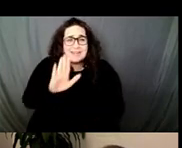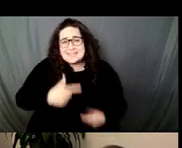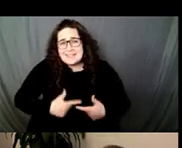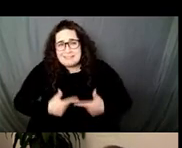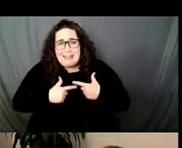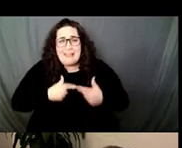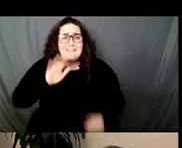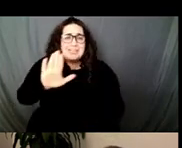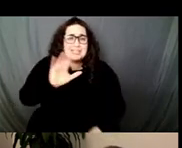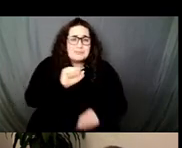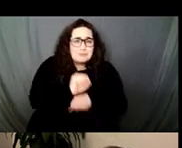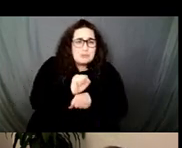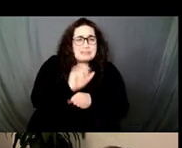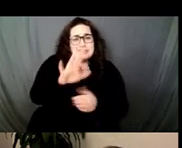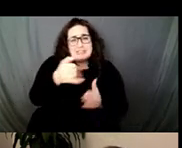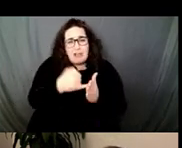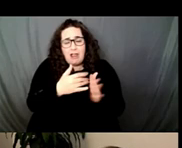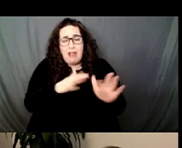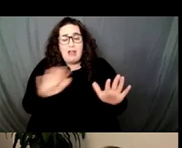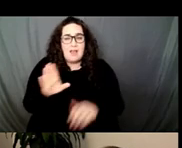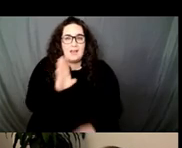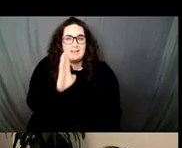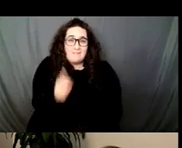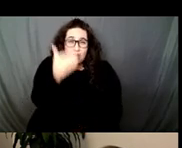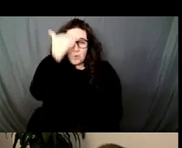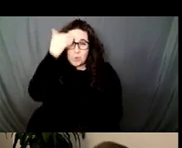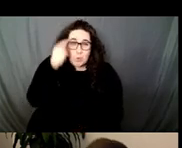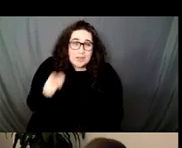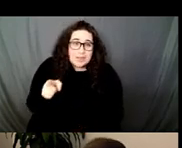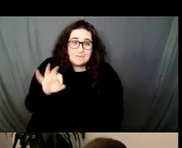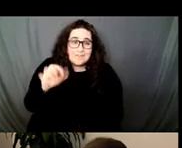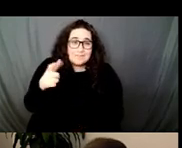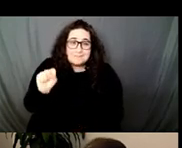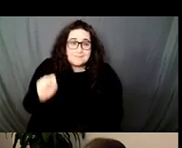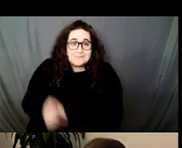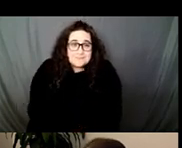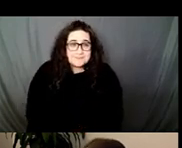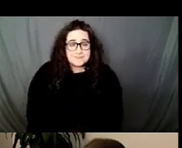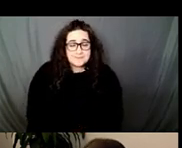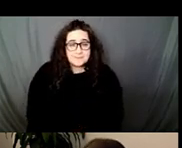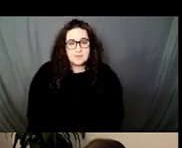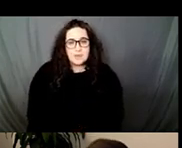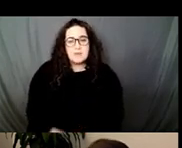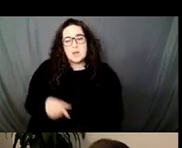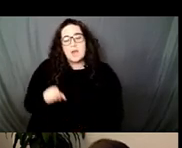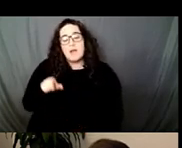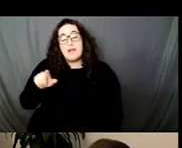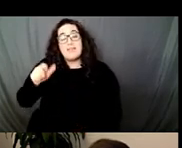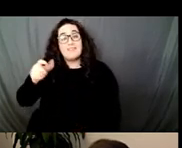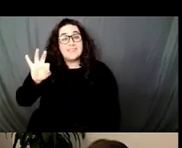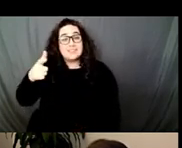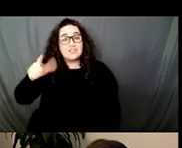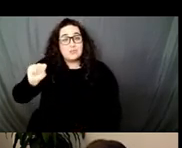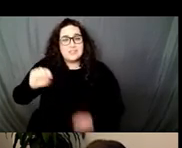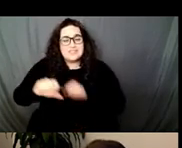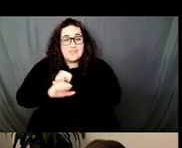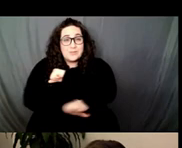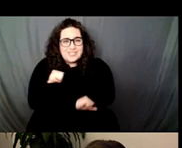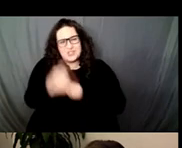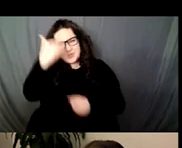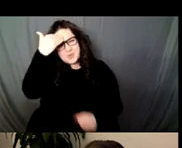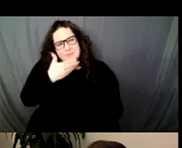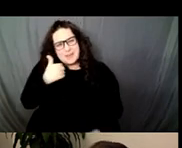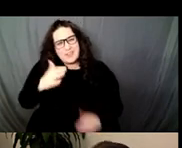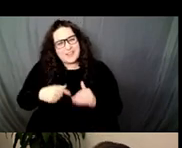actually knew. They would know better than me what he wanted but I was left to wonder first if I was simply participating in the